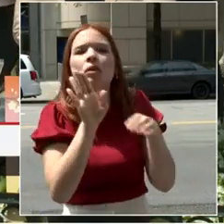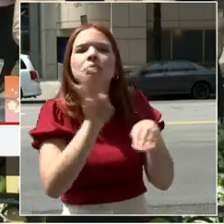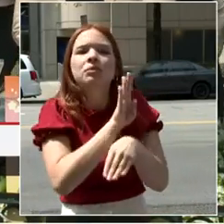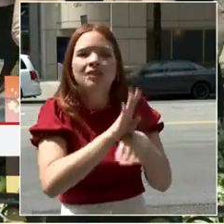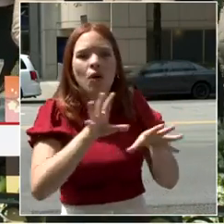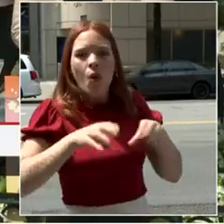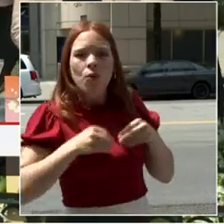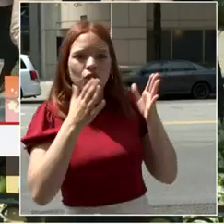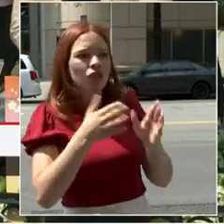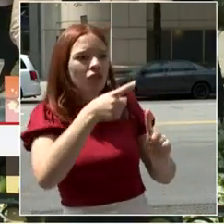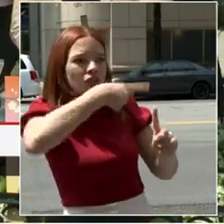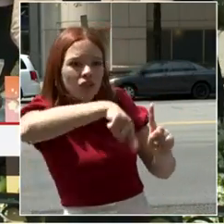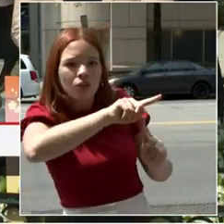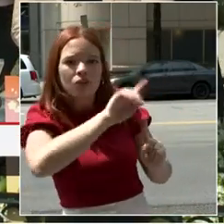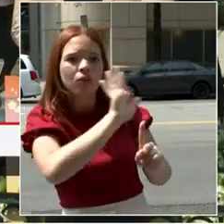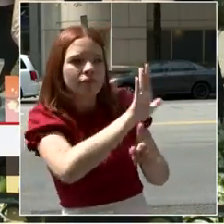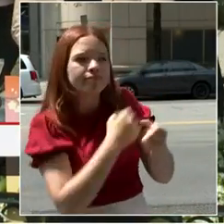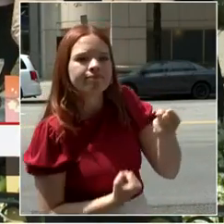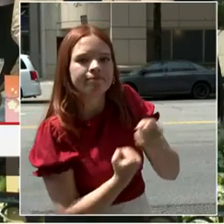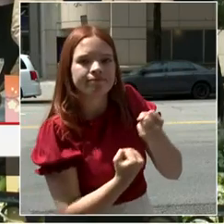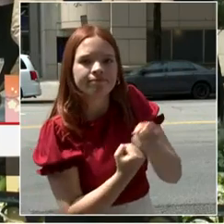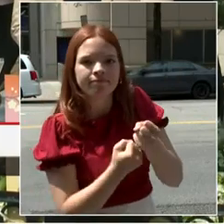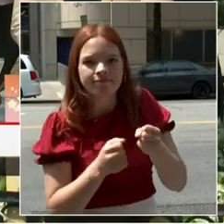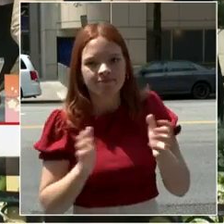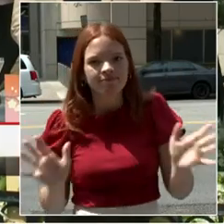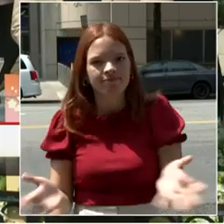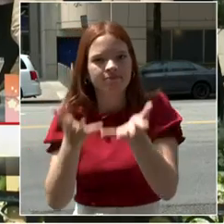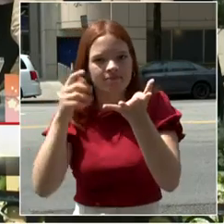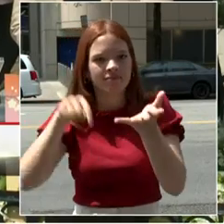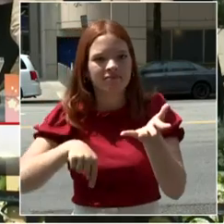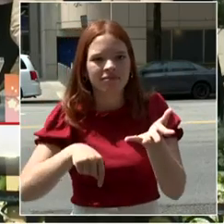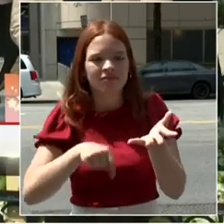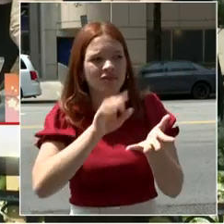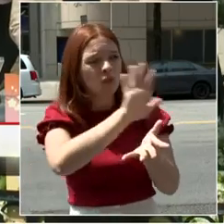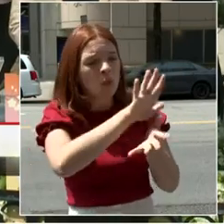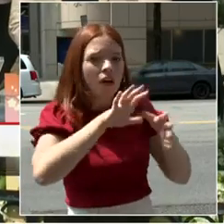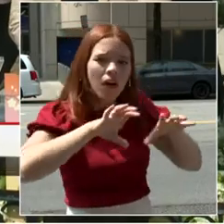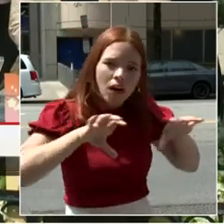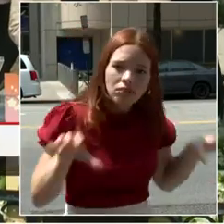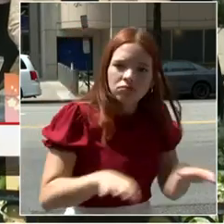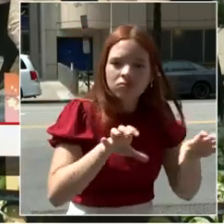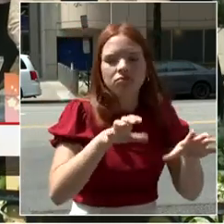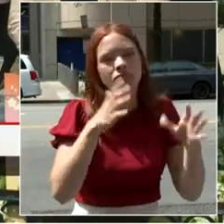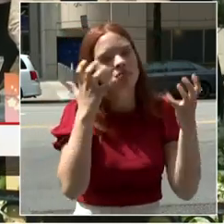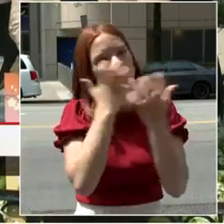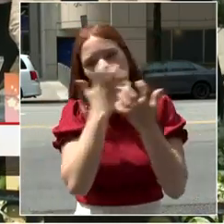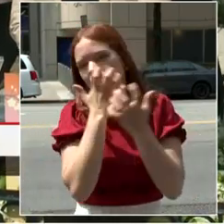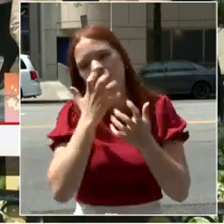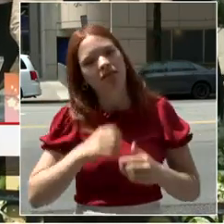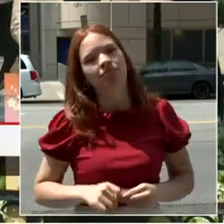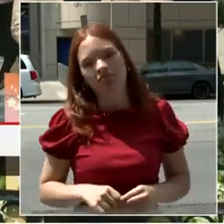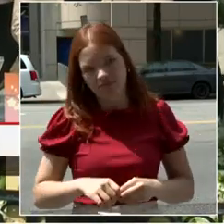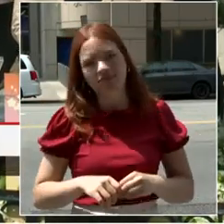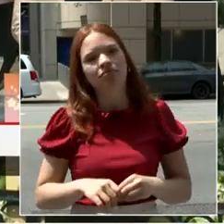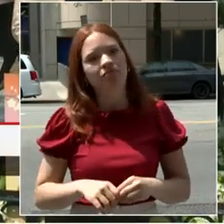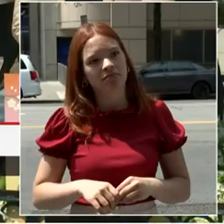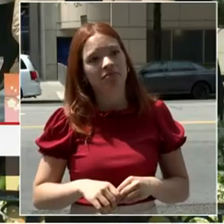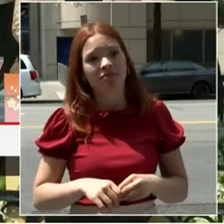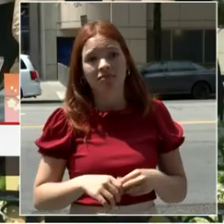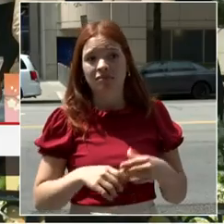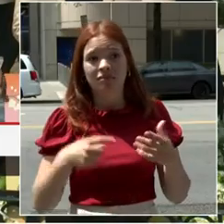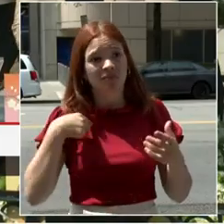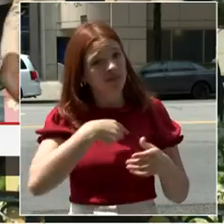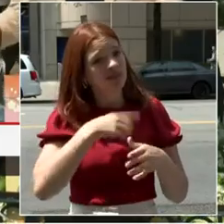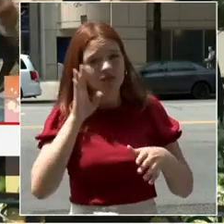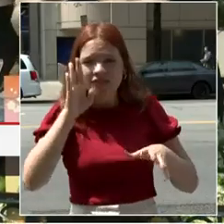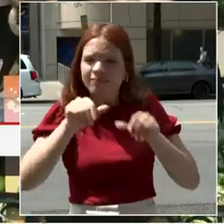goods and services. And collectively, we're going to continue to make sure the District of Columbia is a world class city and the most beautiful city in the entire